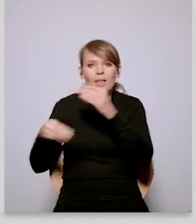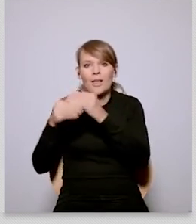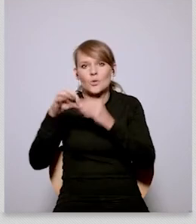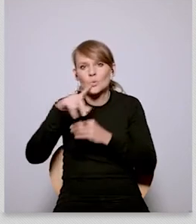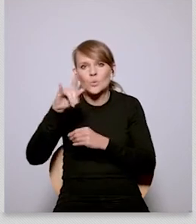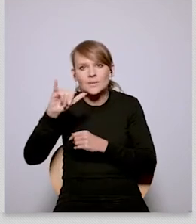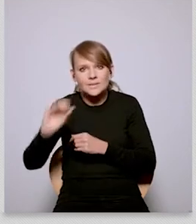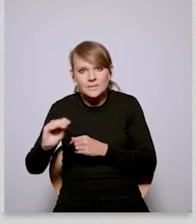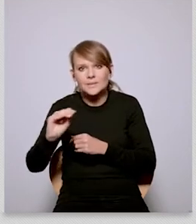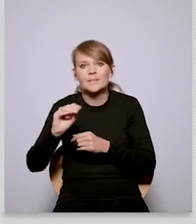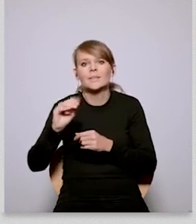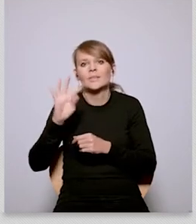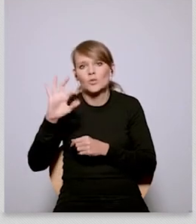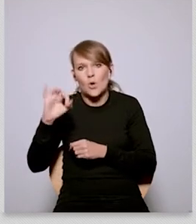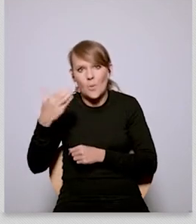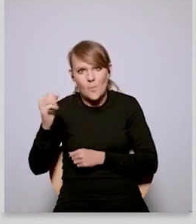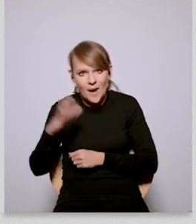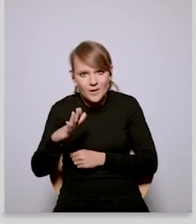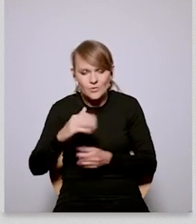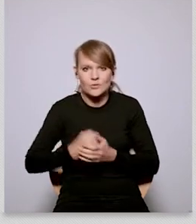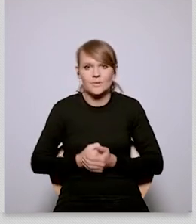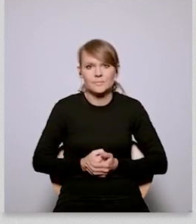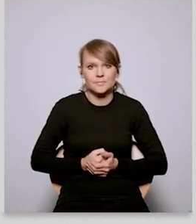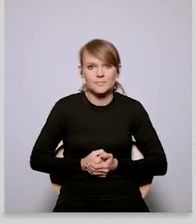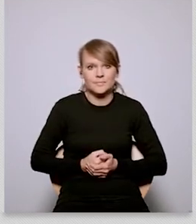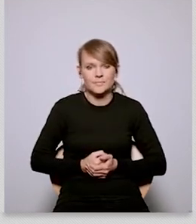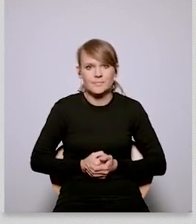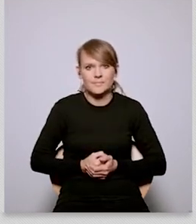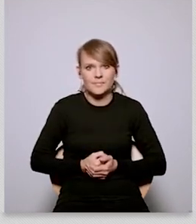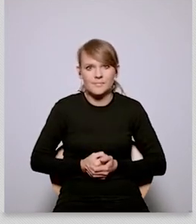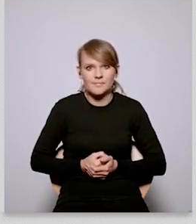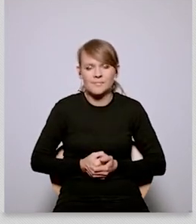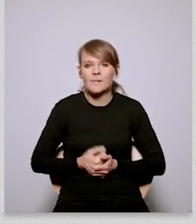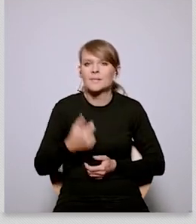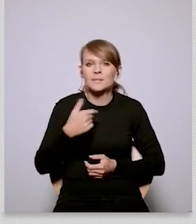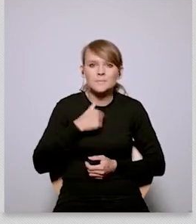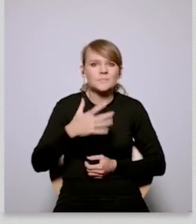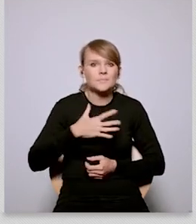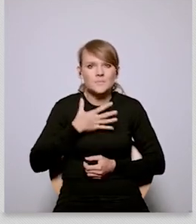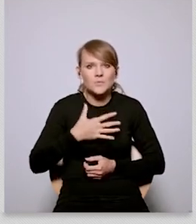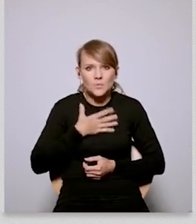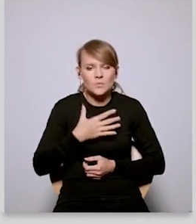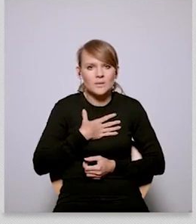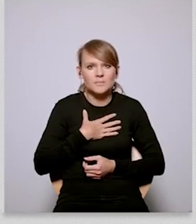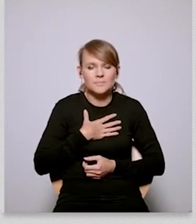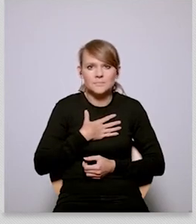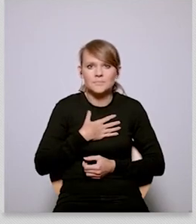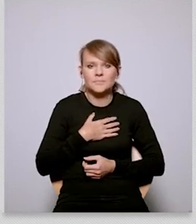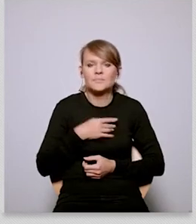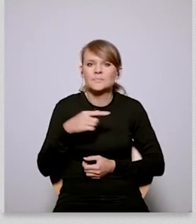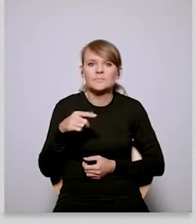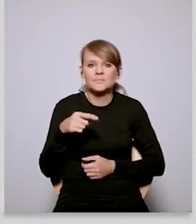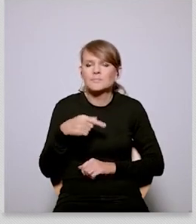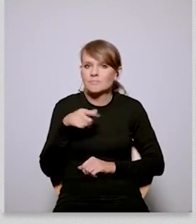will ask my next question to joanna macchkovich pandera after the statements of tomas and susie